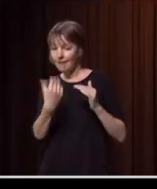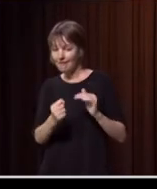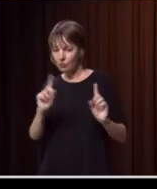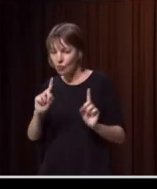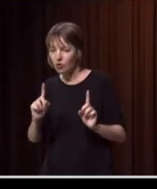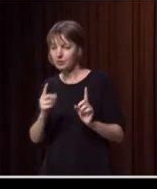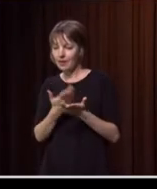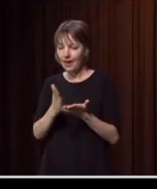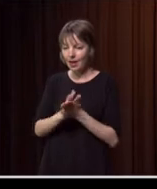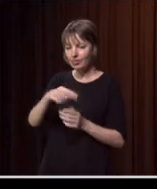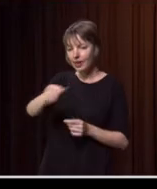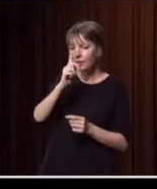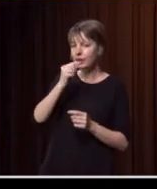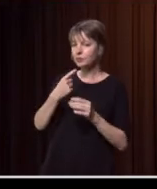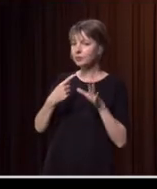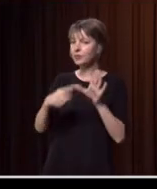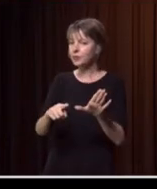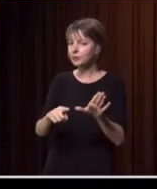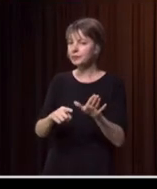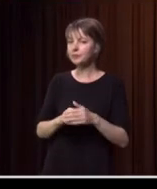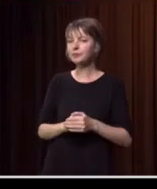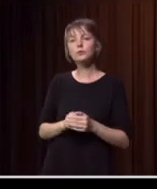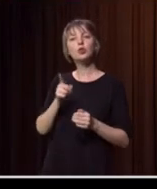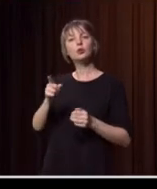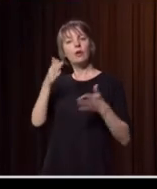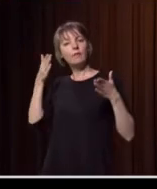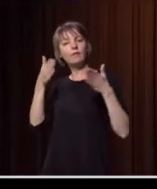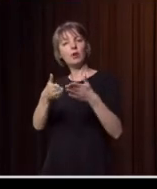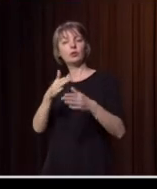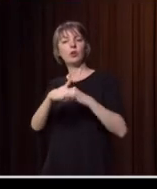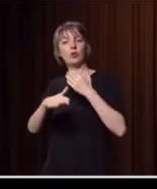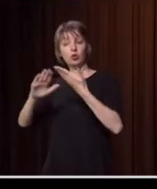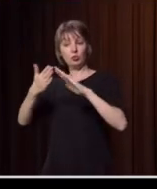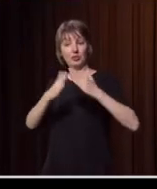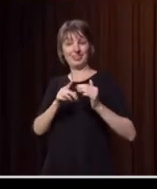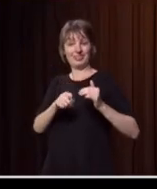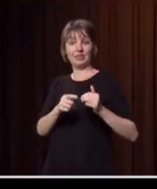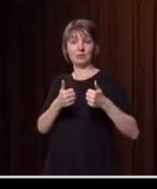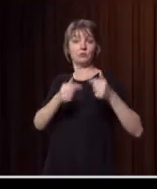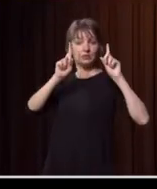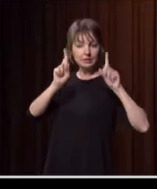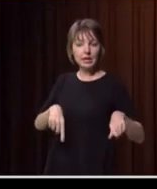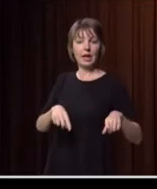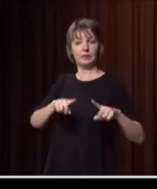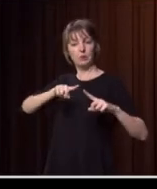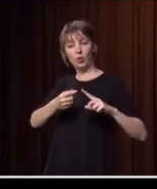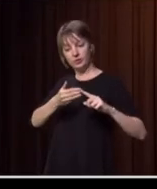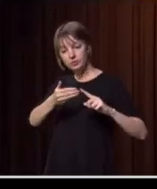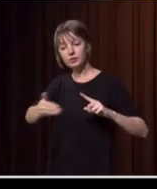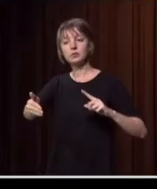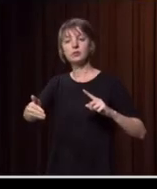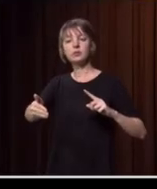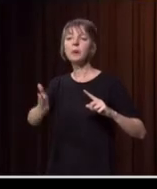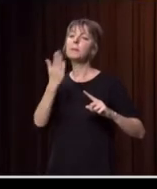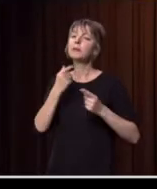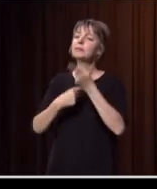respond. So your focus on communities obviously is the starting point. So can you tell us more about that